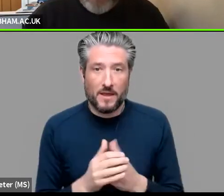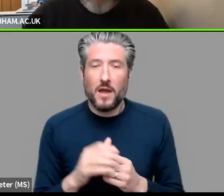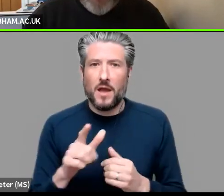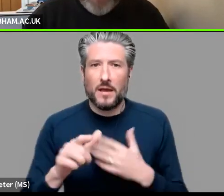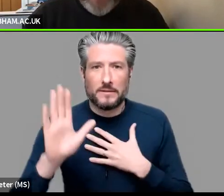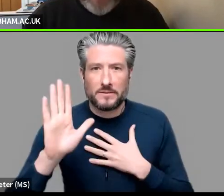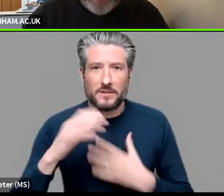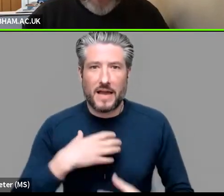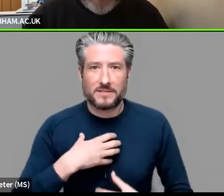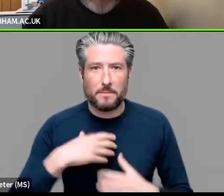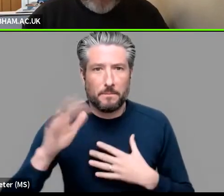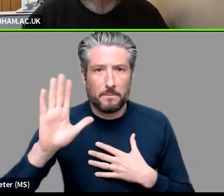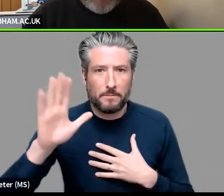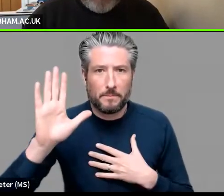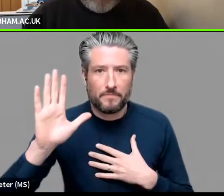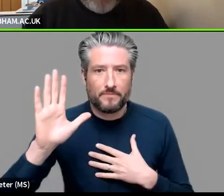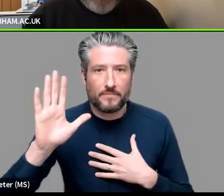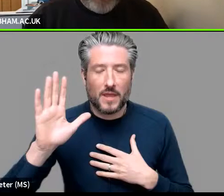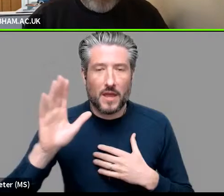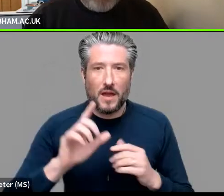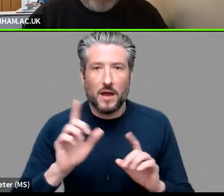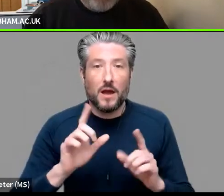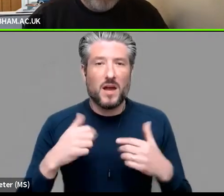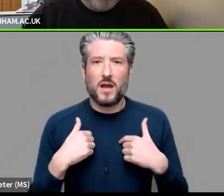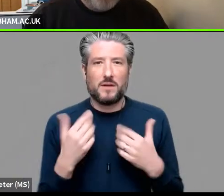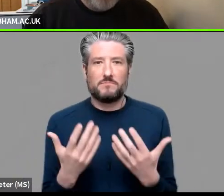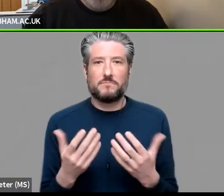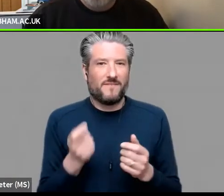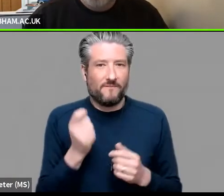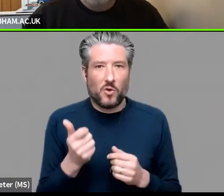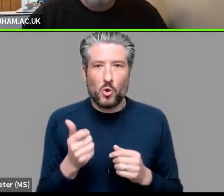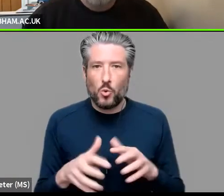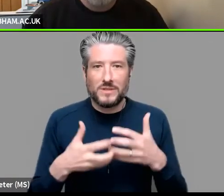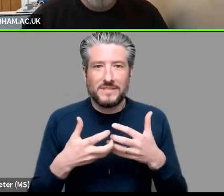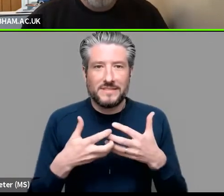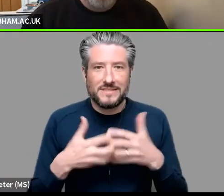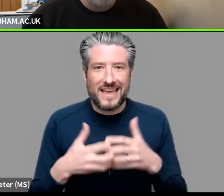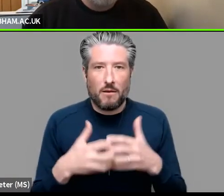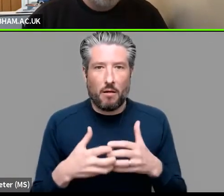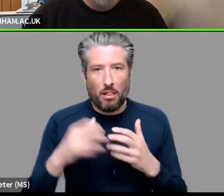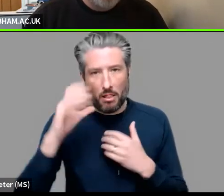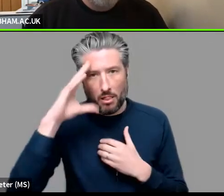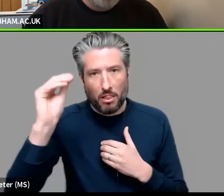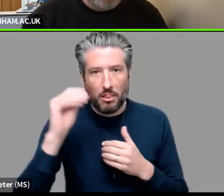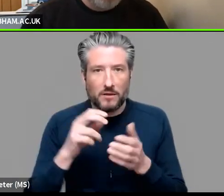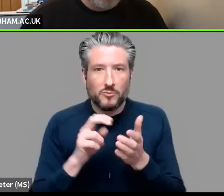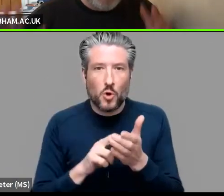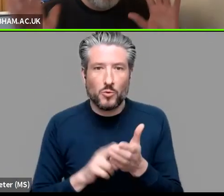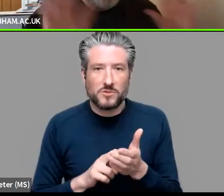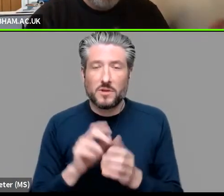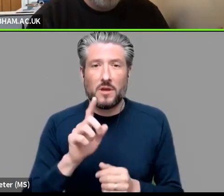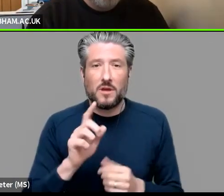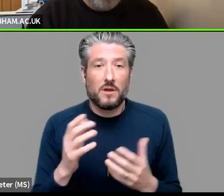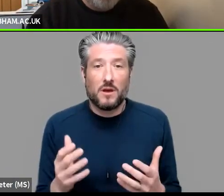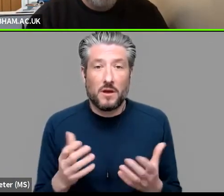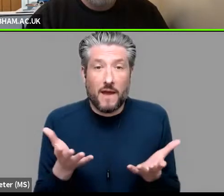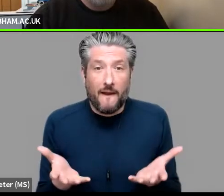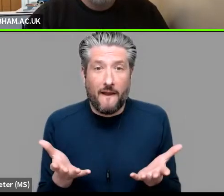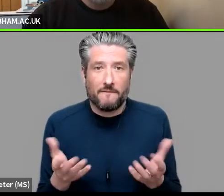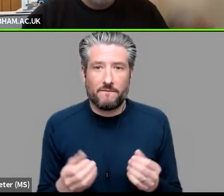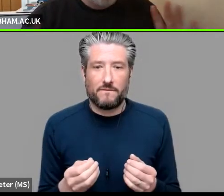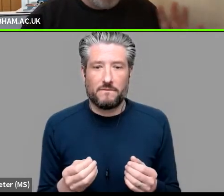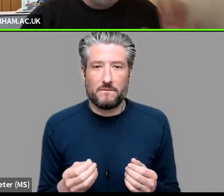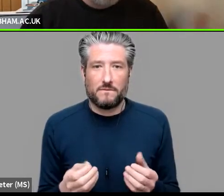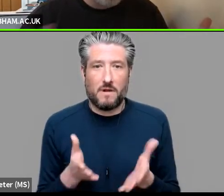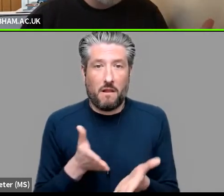not really very many kind of technical um notes this week um the main one is that um is that the live stream to youtube